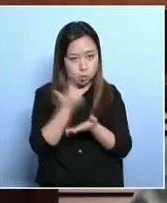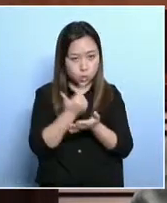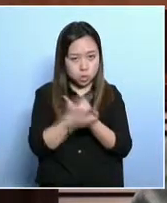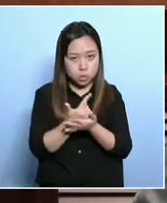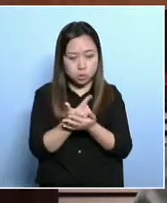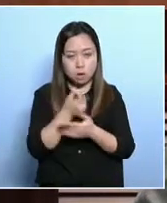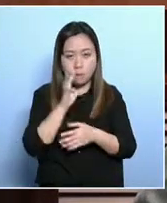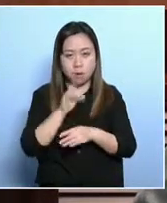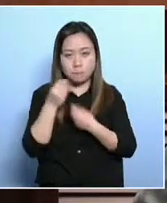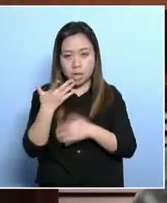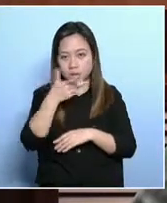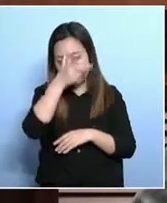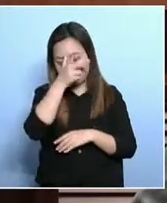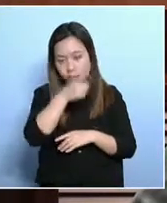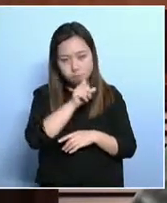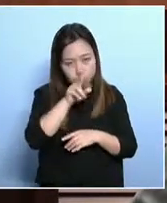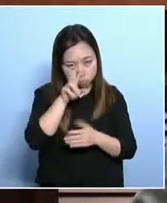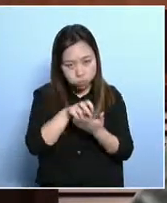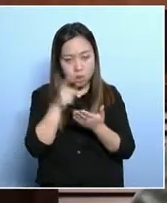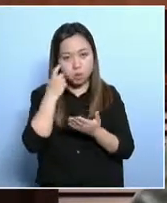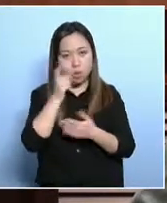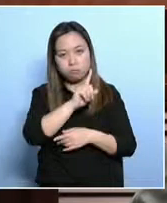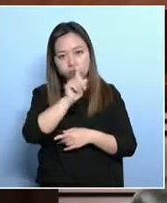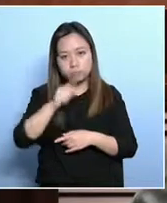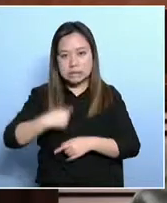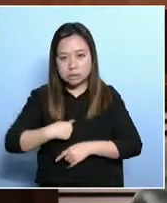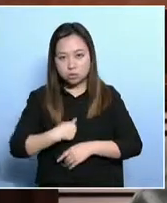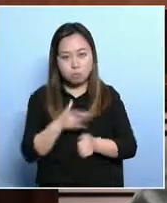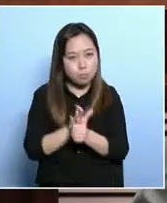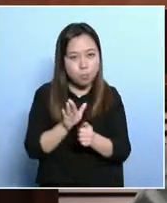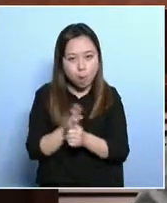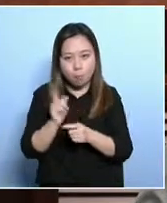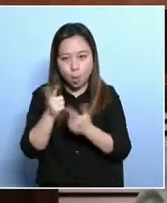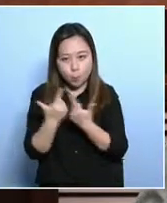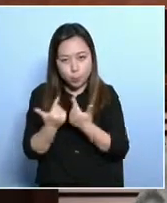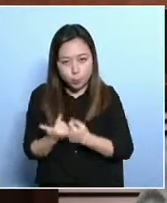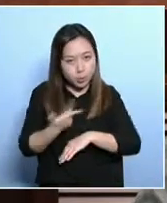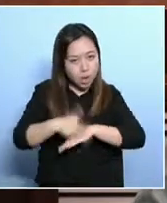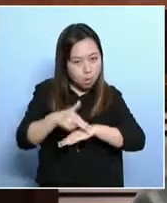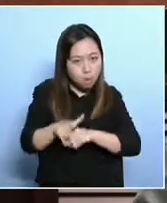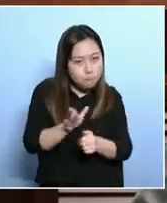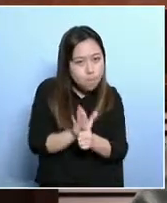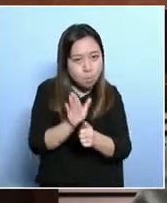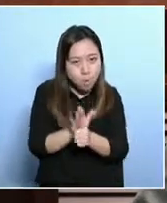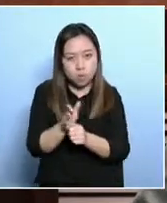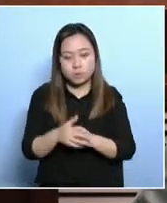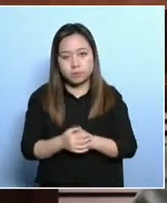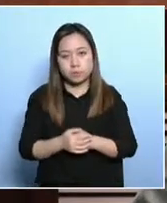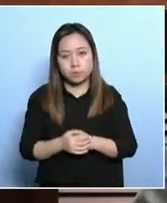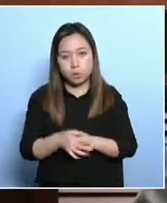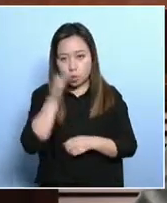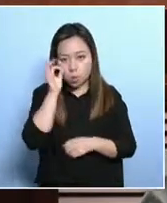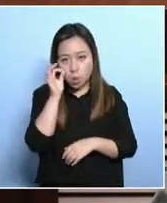the poverty line is to let the government target the needy grassroots and